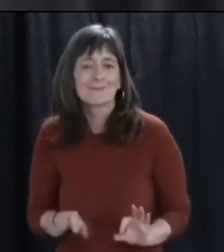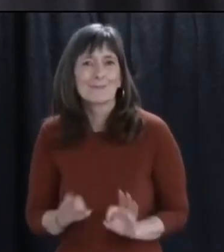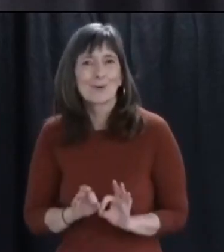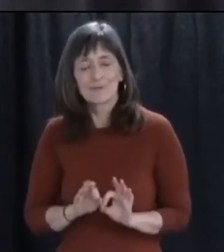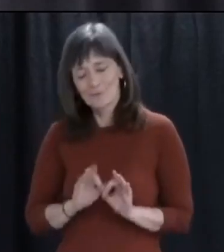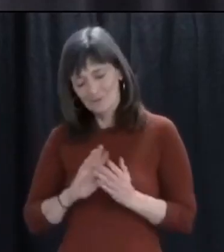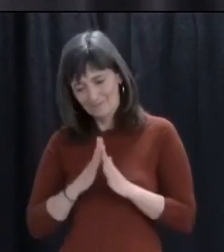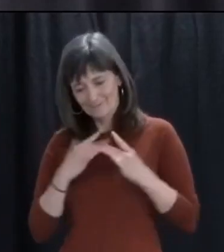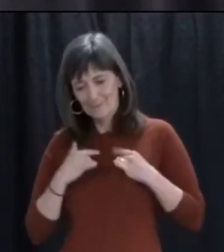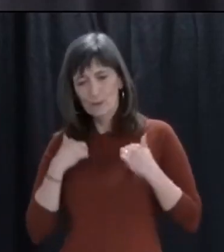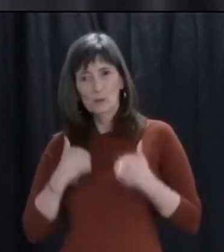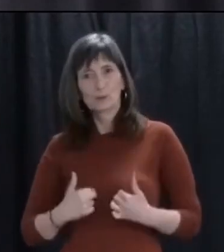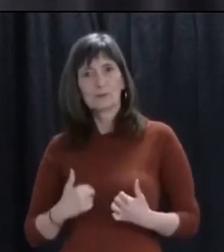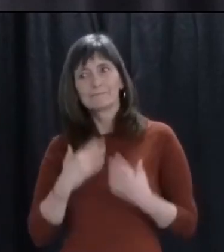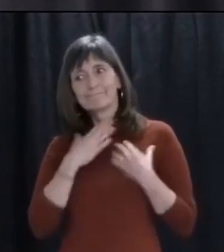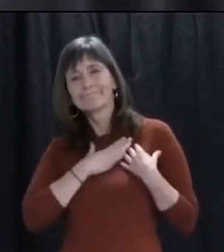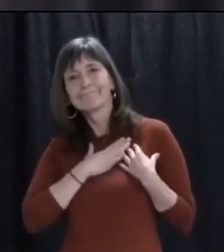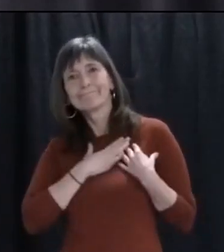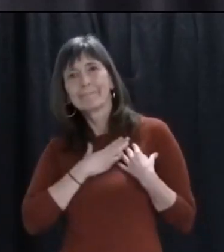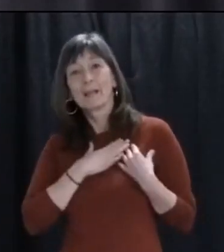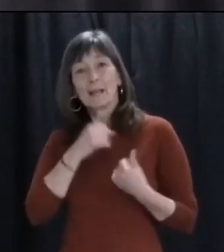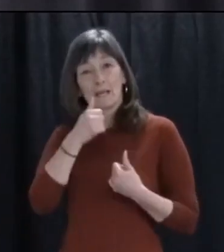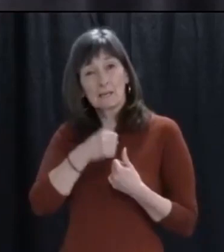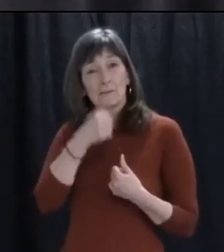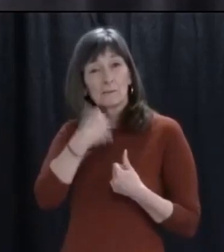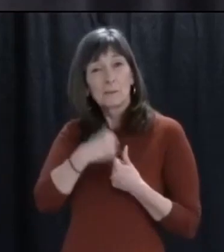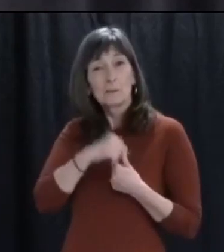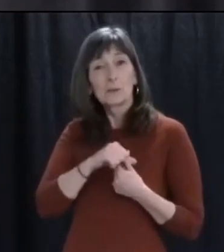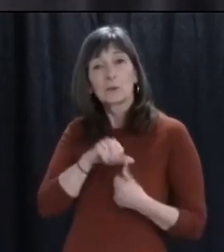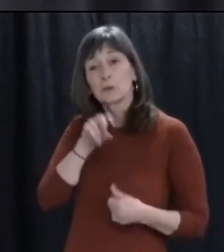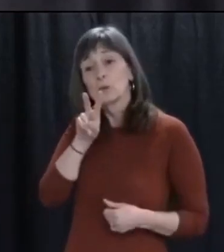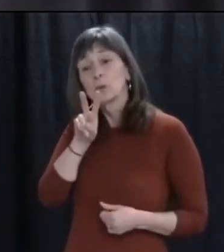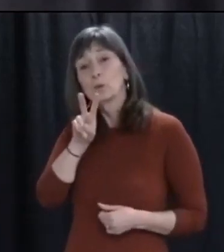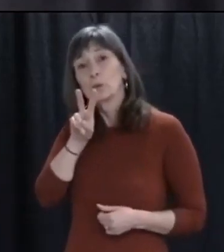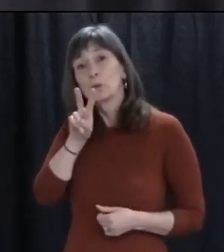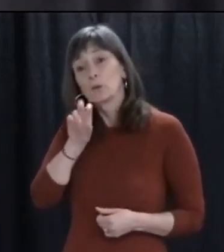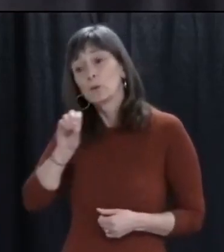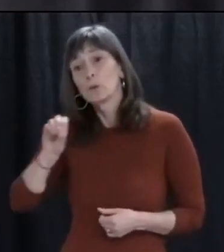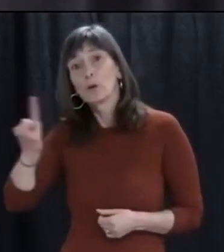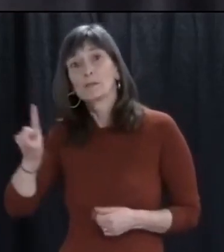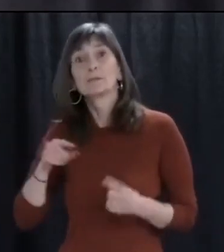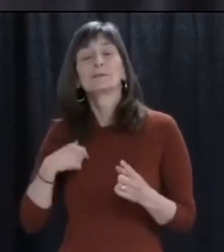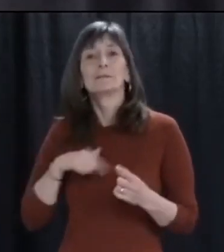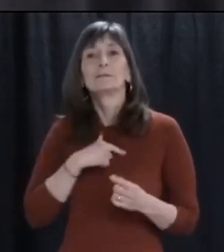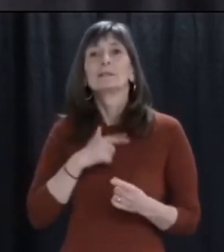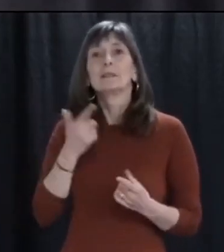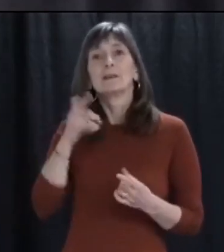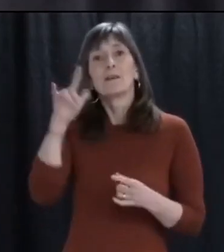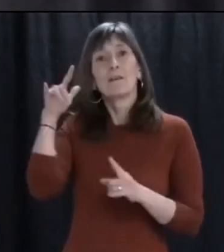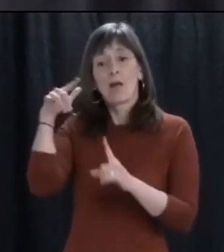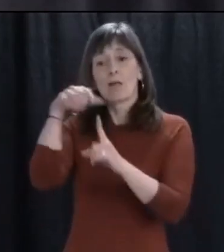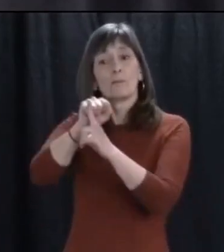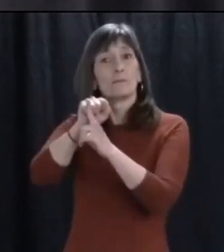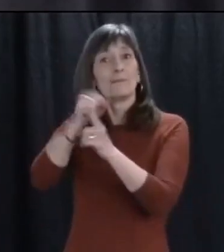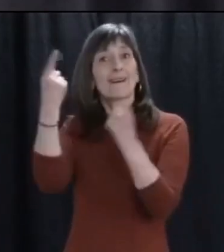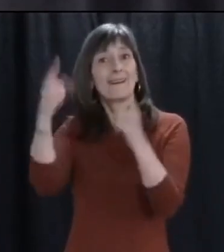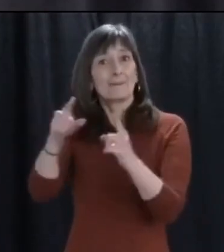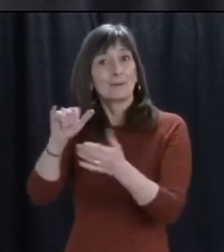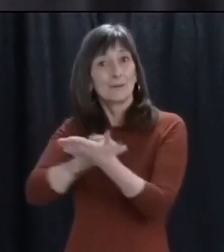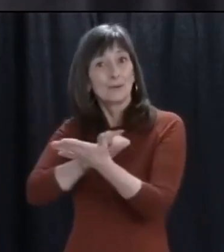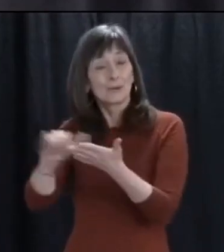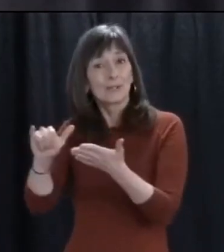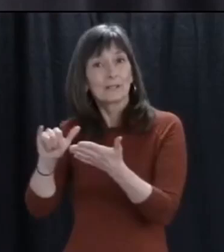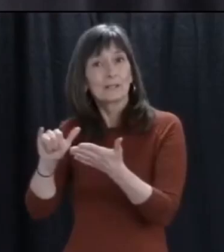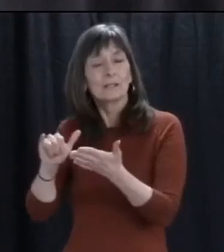crisis after the terrorist attacks in New York, Newfoundland and Labrador accepted with open arms thousands of people from